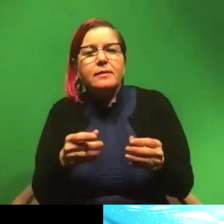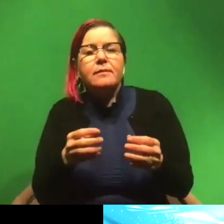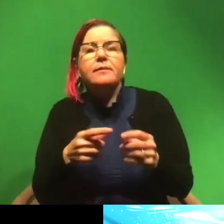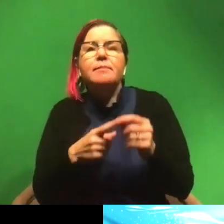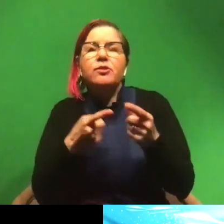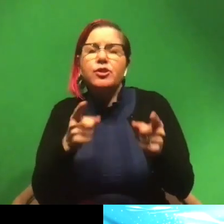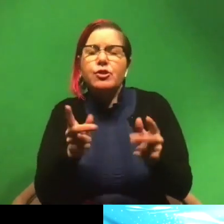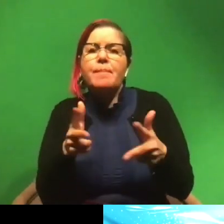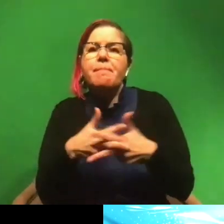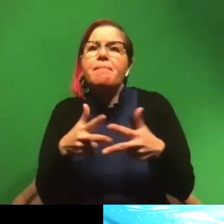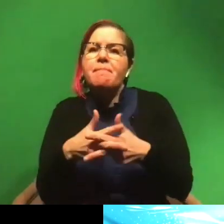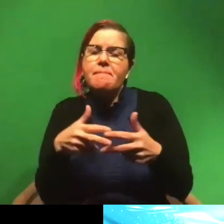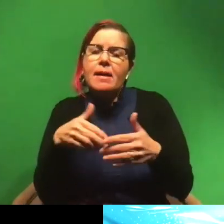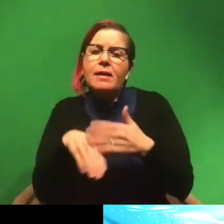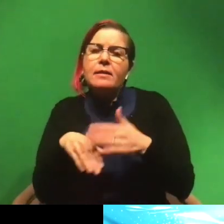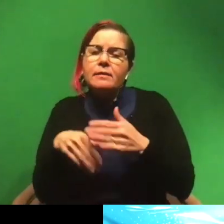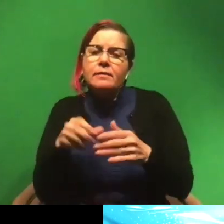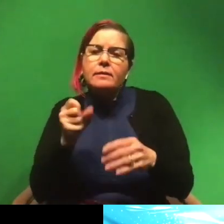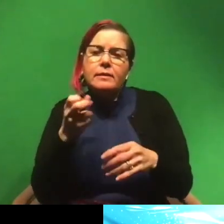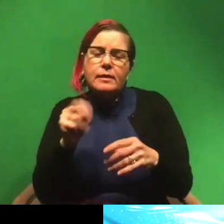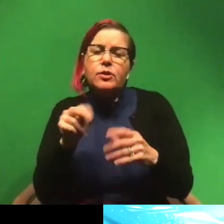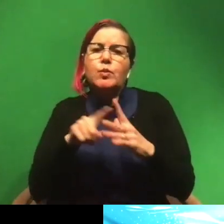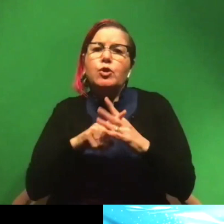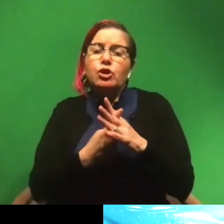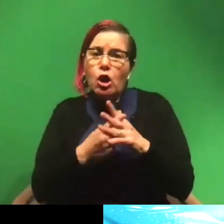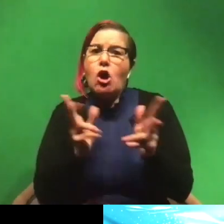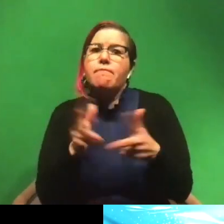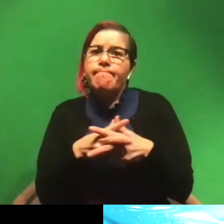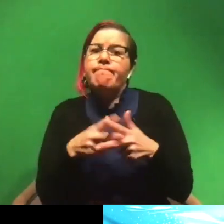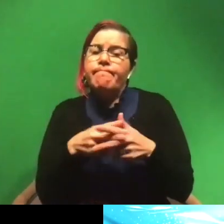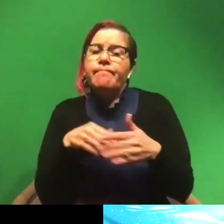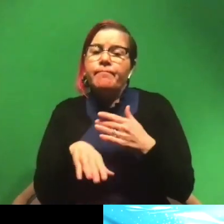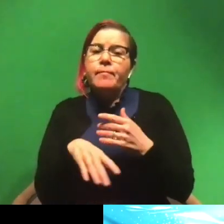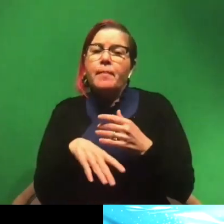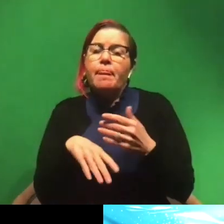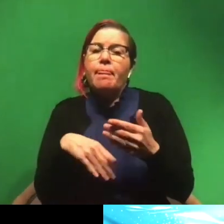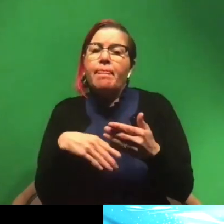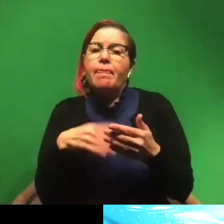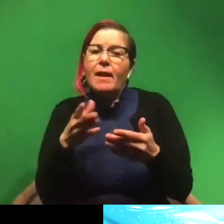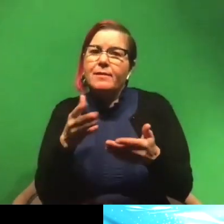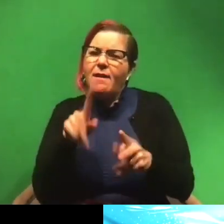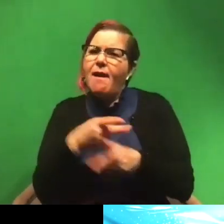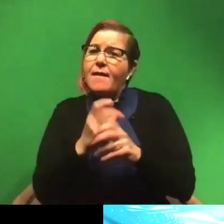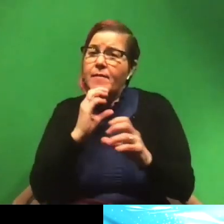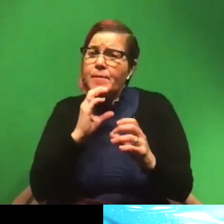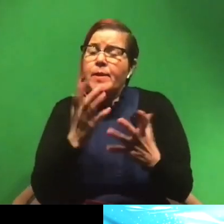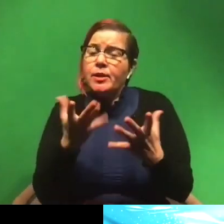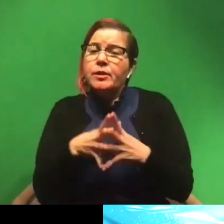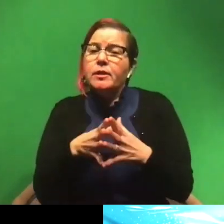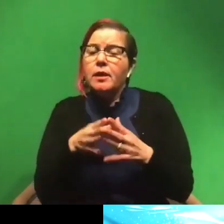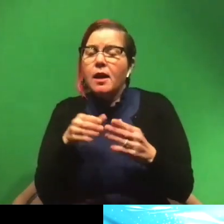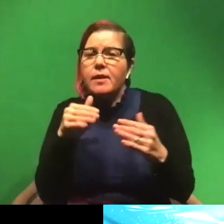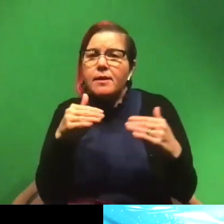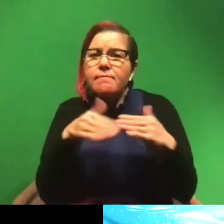season, uh, to kind of initiate mating. And that's, you that's a form of communication, nudging,